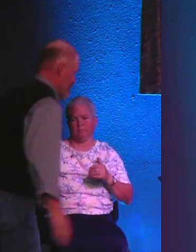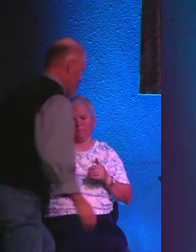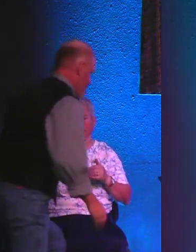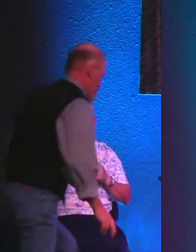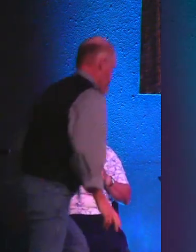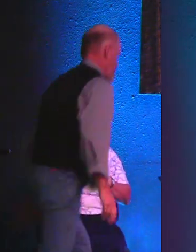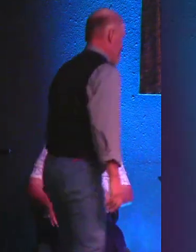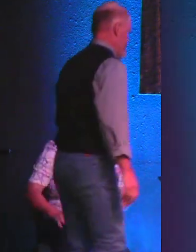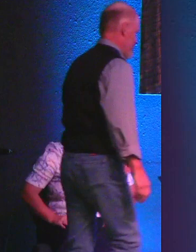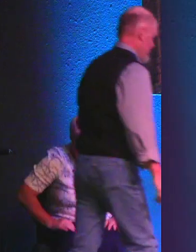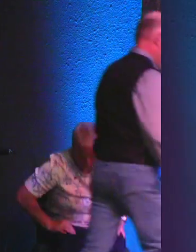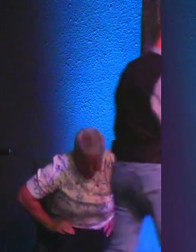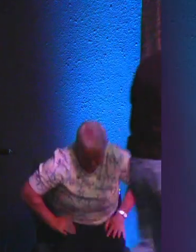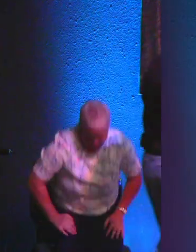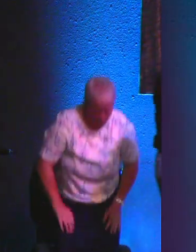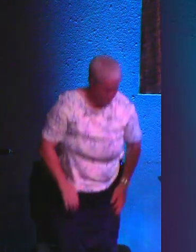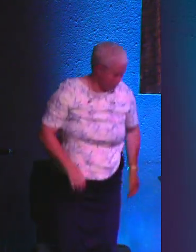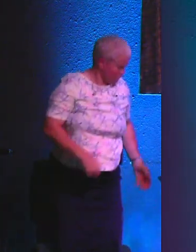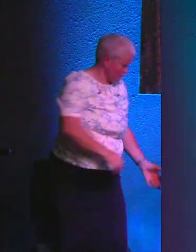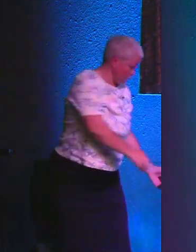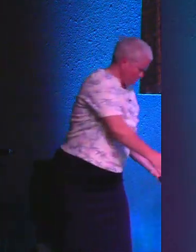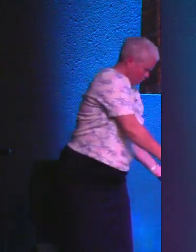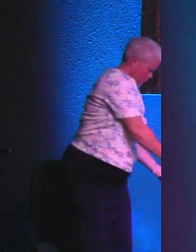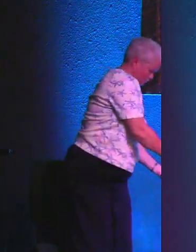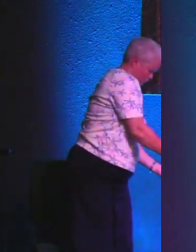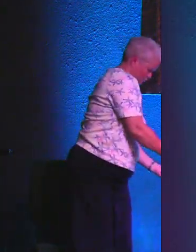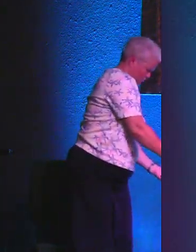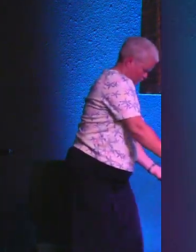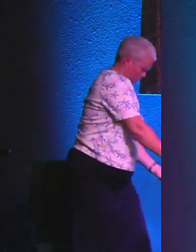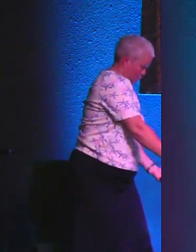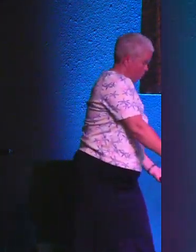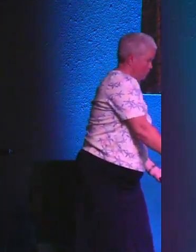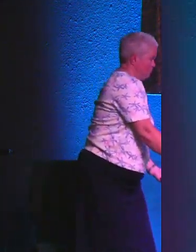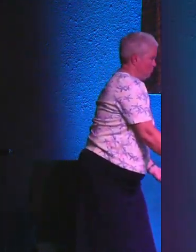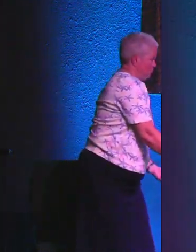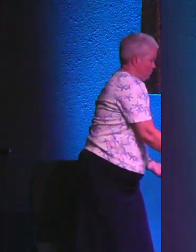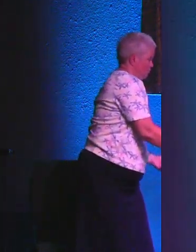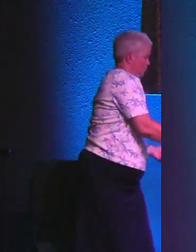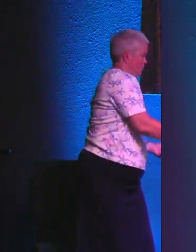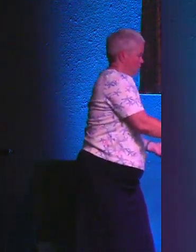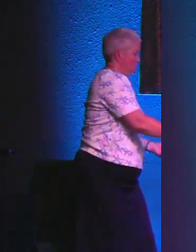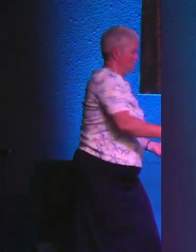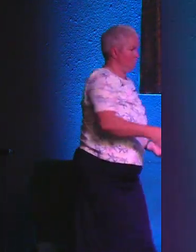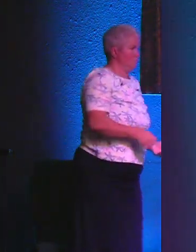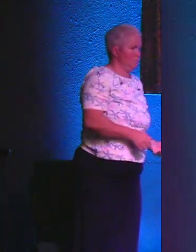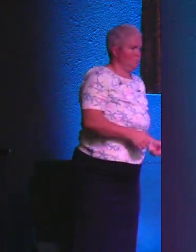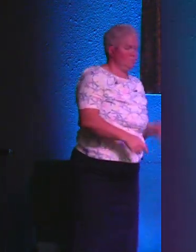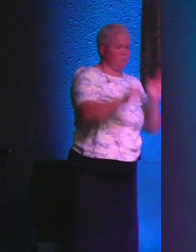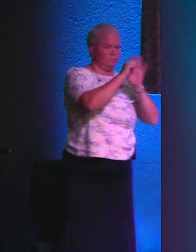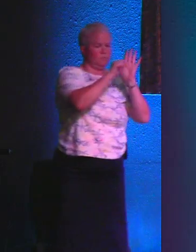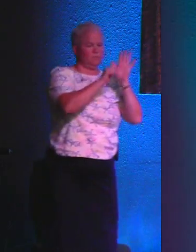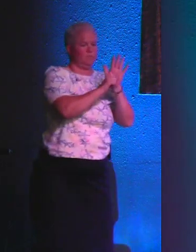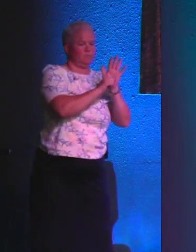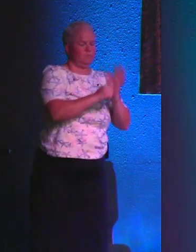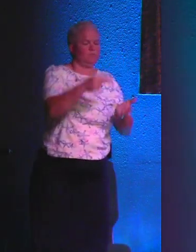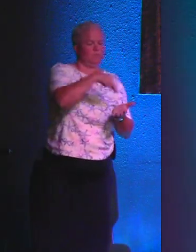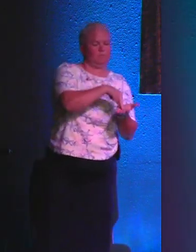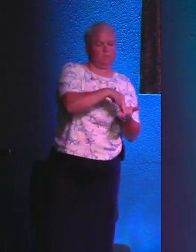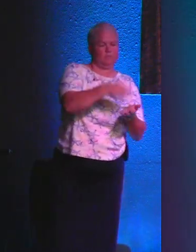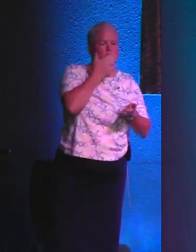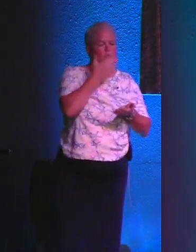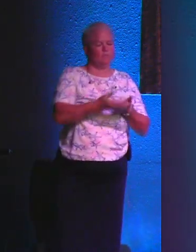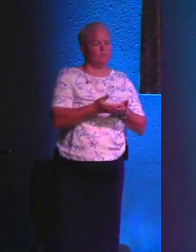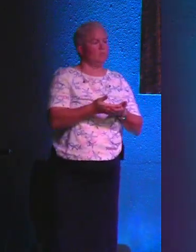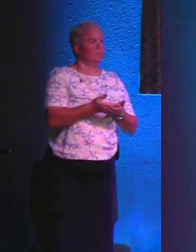doesn't mean we're not active in our faith. That doesn't mean we're not witnessing and testifying and standing up